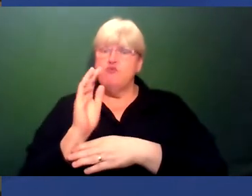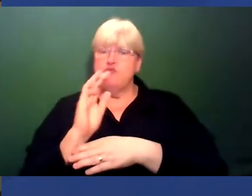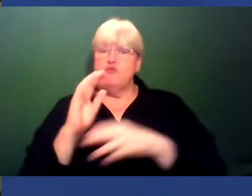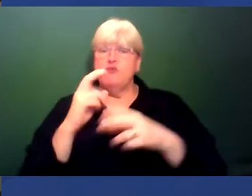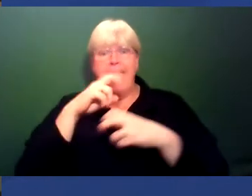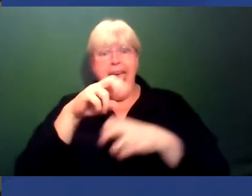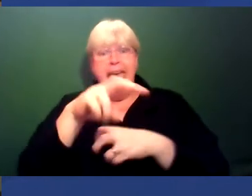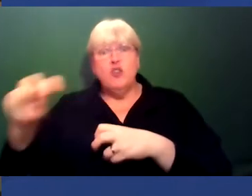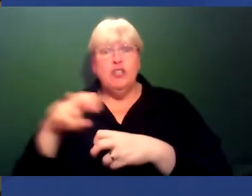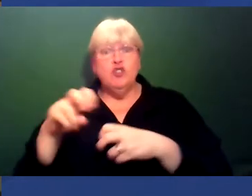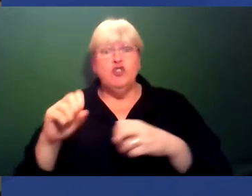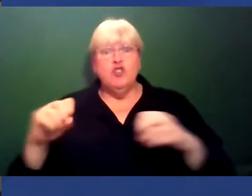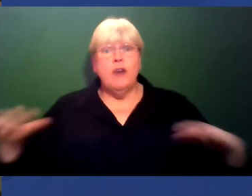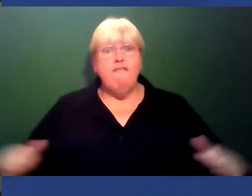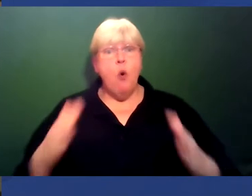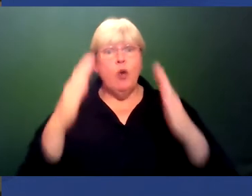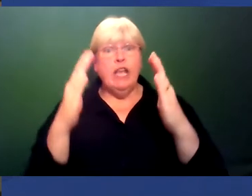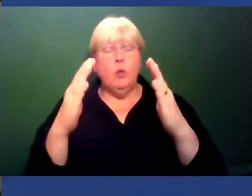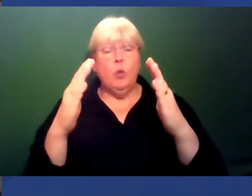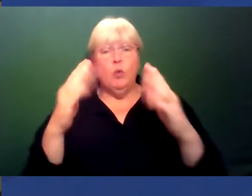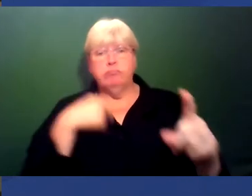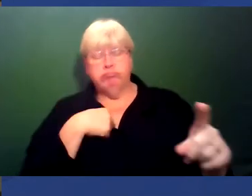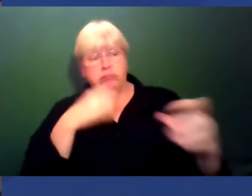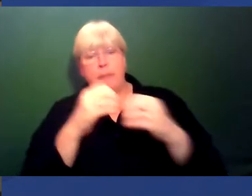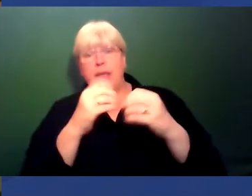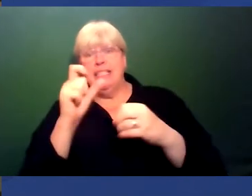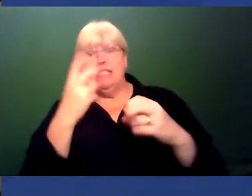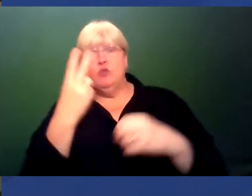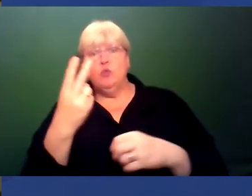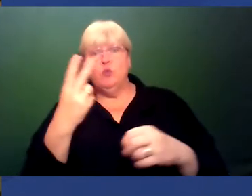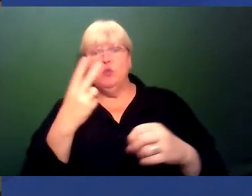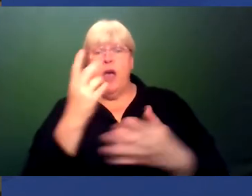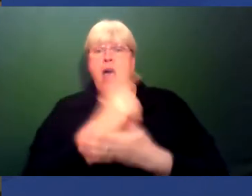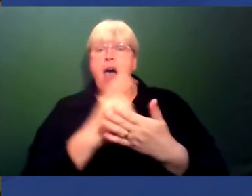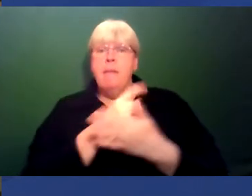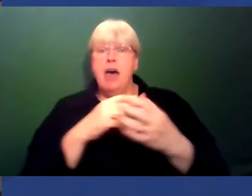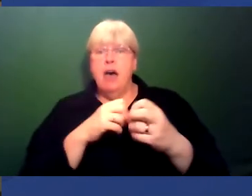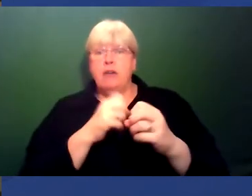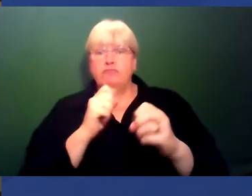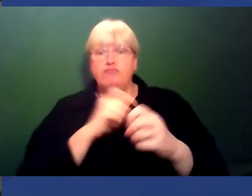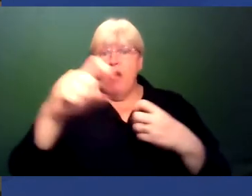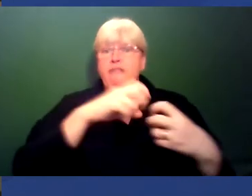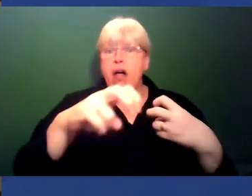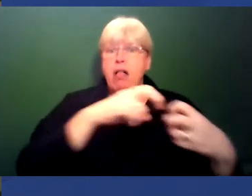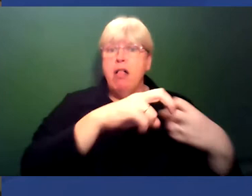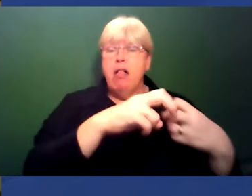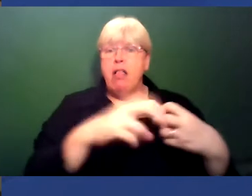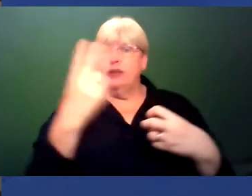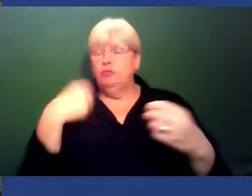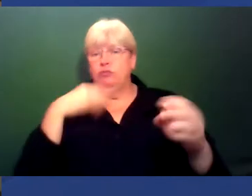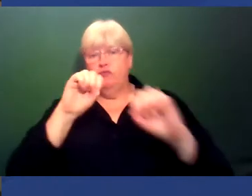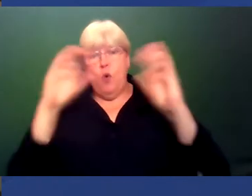Volcano, which understands a BBC Two series about an expedition to two of the world's most spectacular,